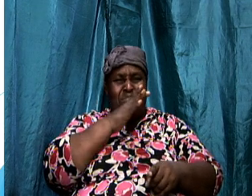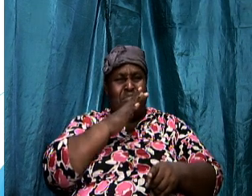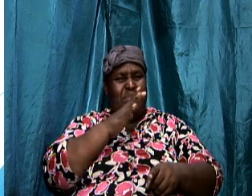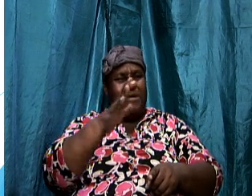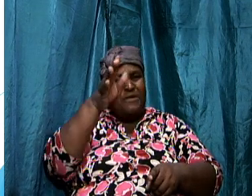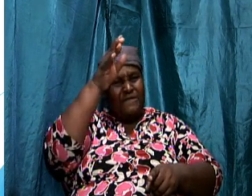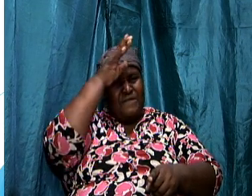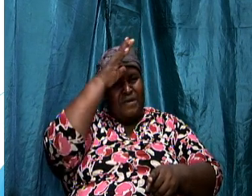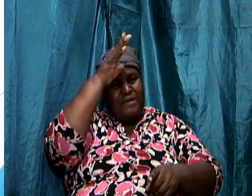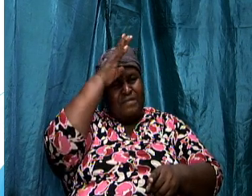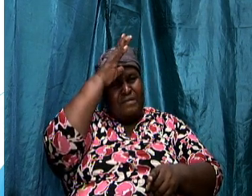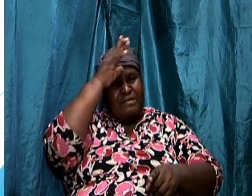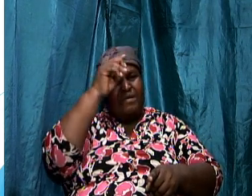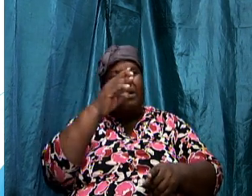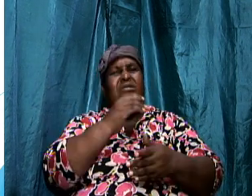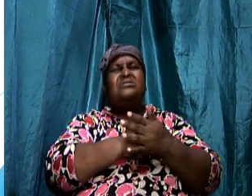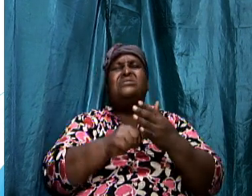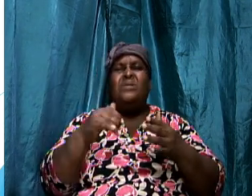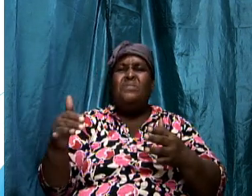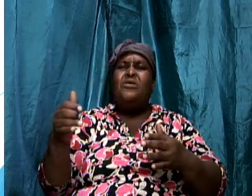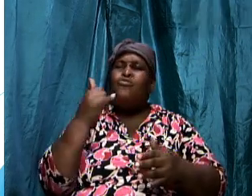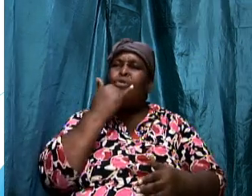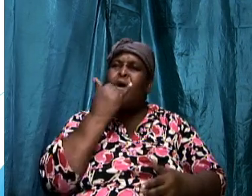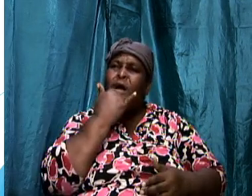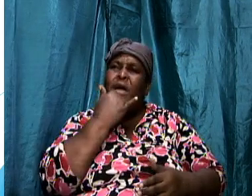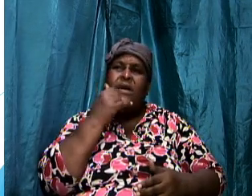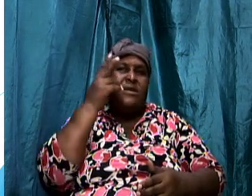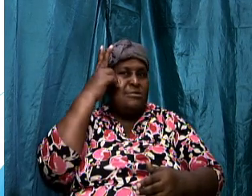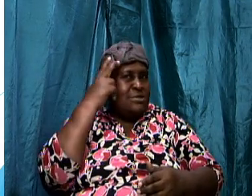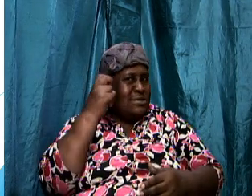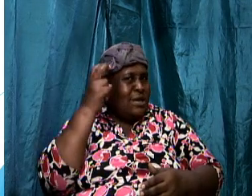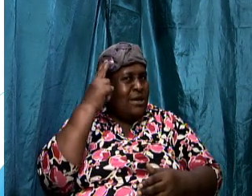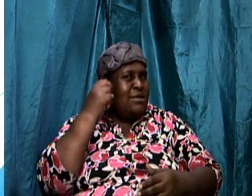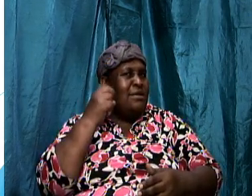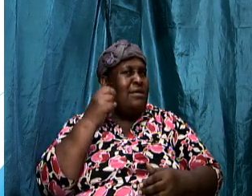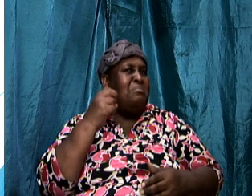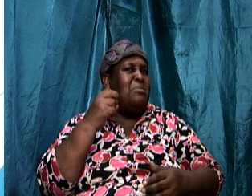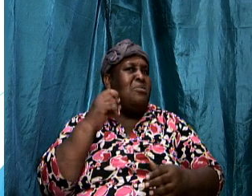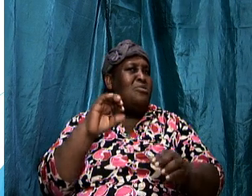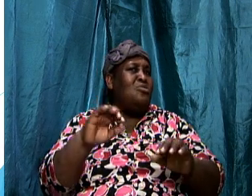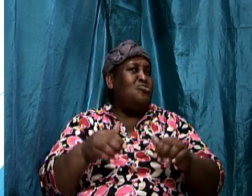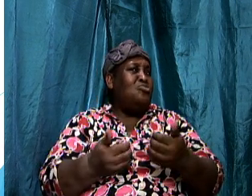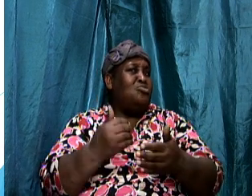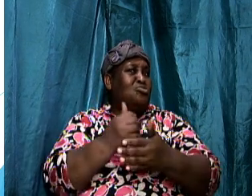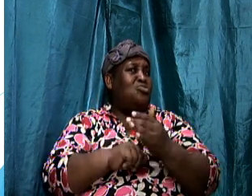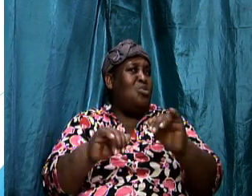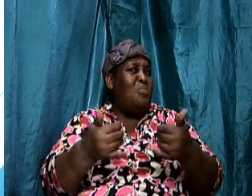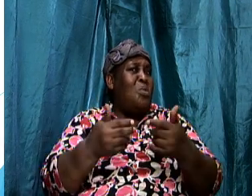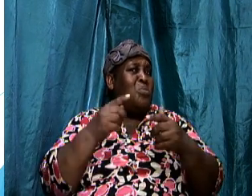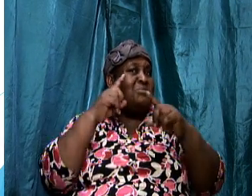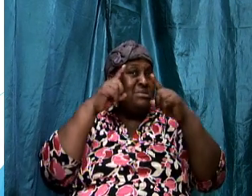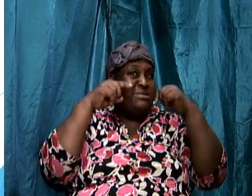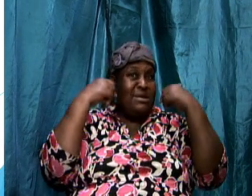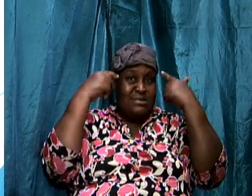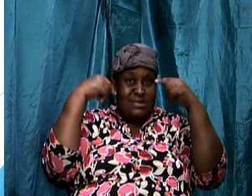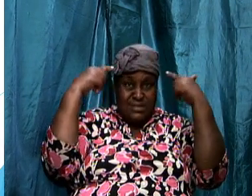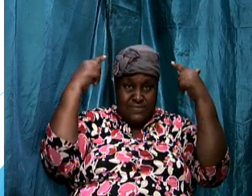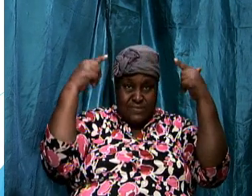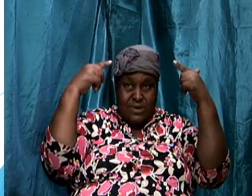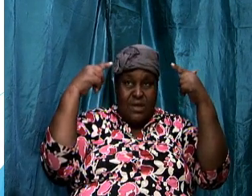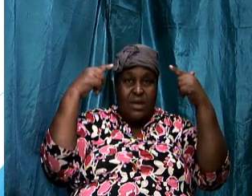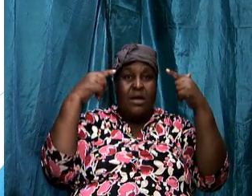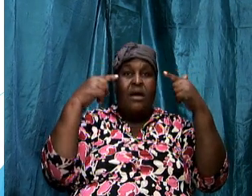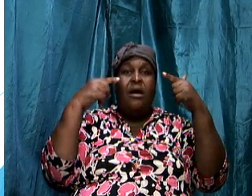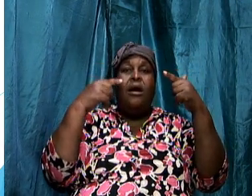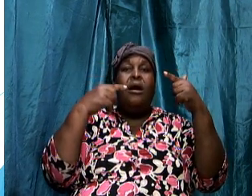is radically wrong and satan has somehow successfully gotten you to a place so